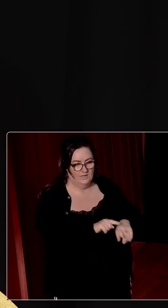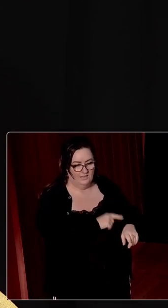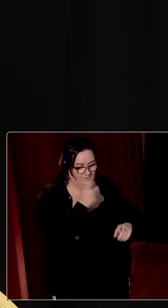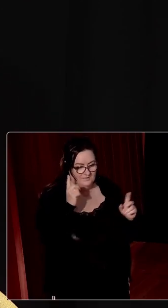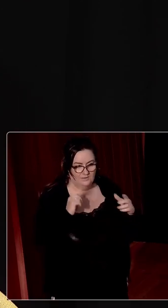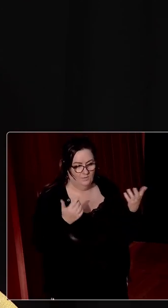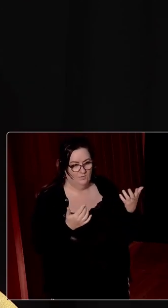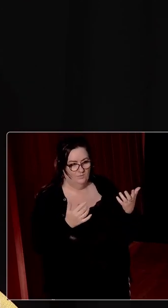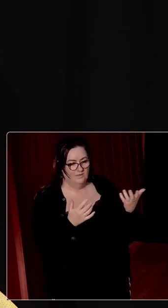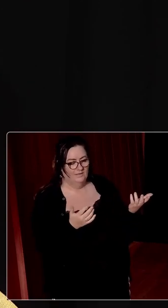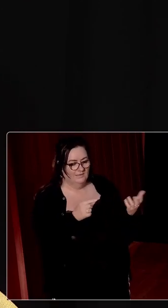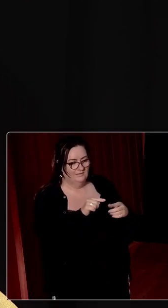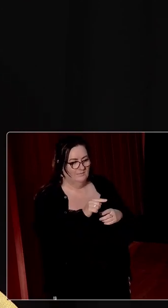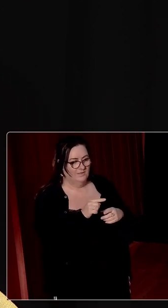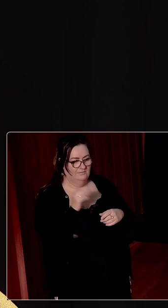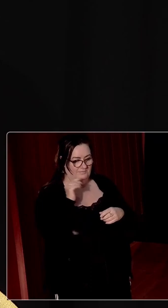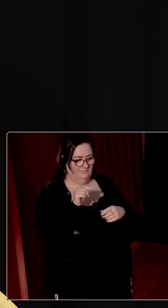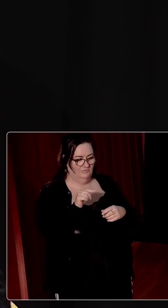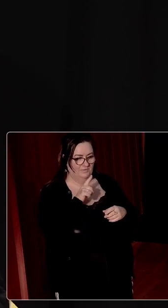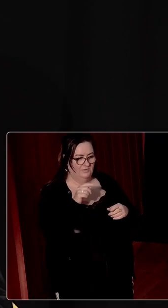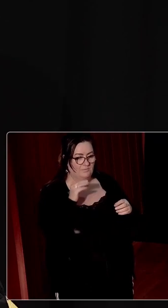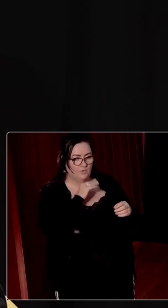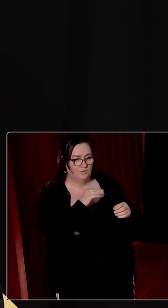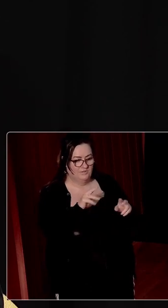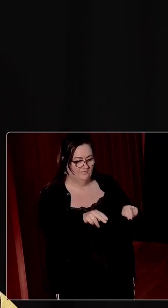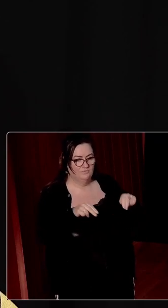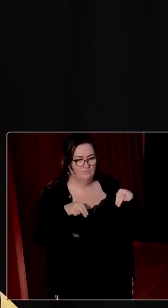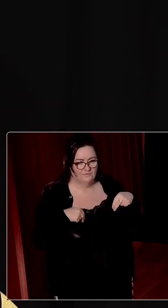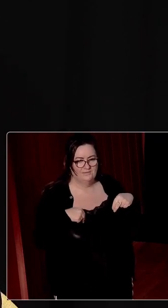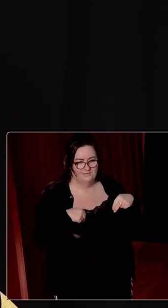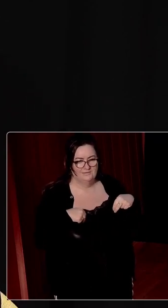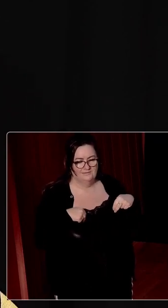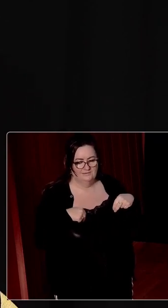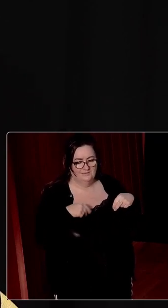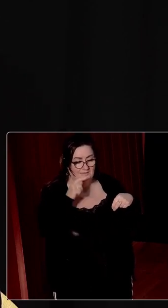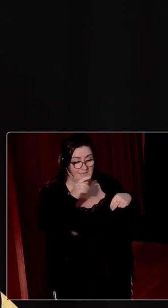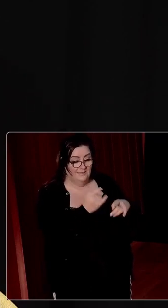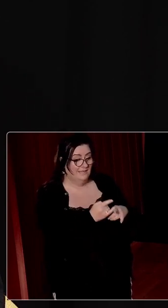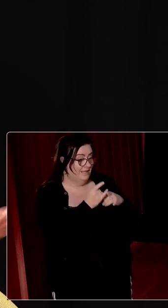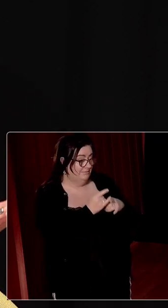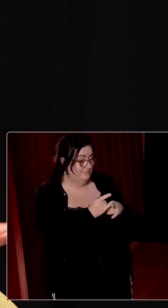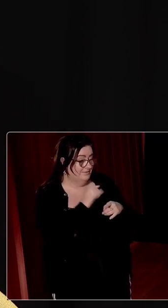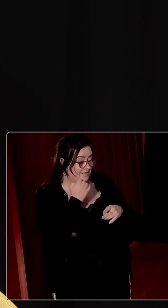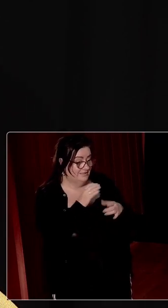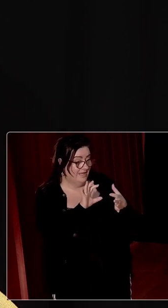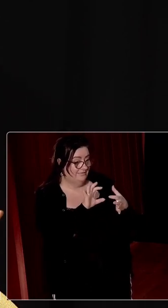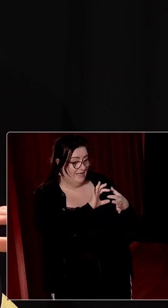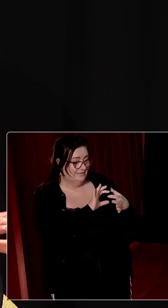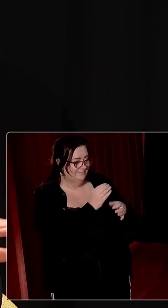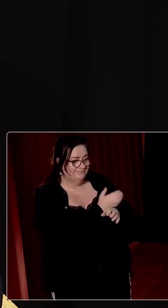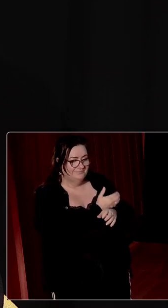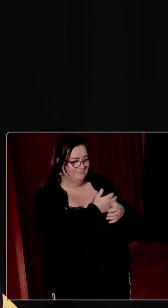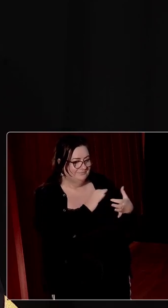revolutionary generation broadly about the importance of neutrality. I think that helped as well, that there was that continuity,